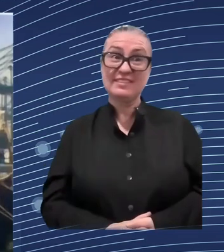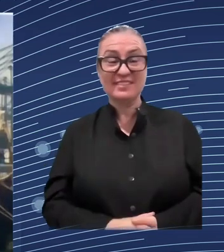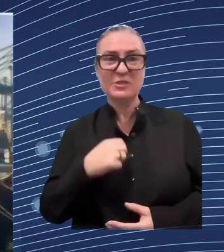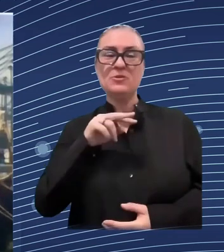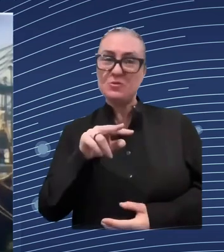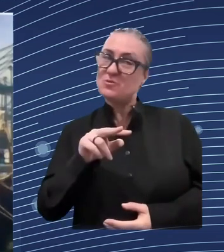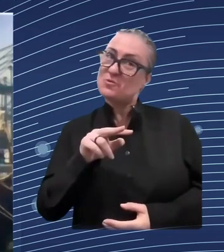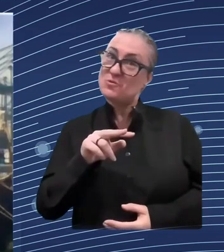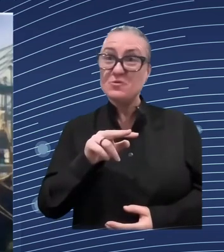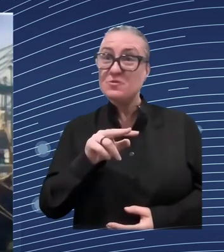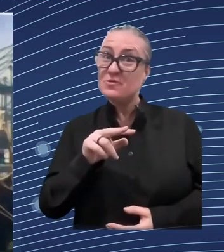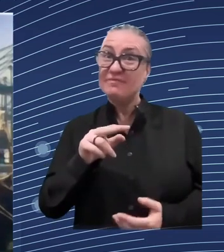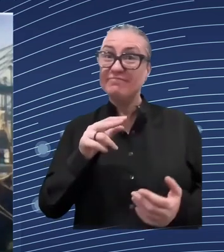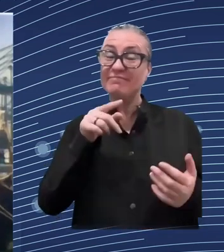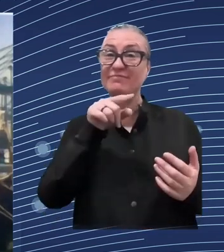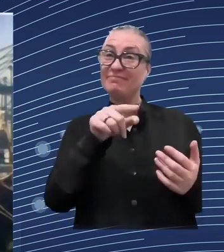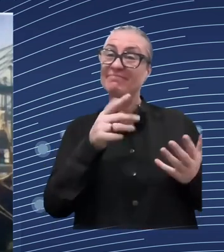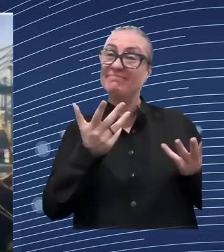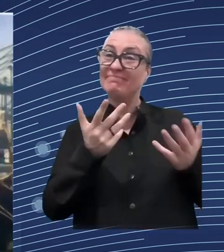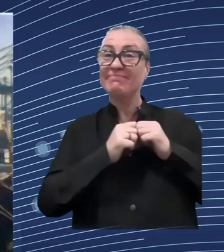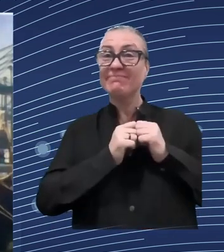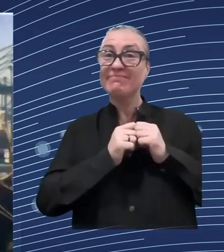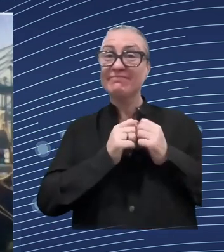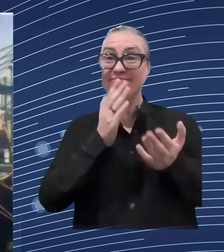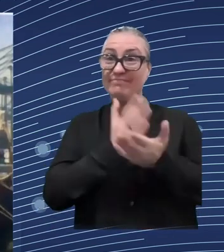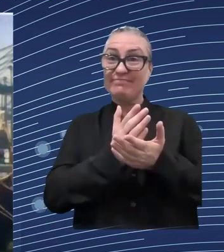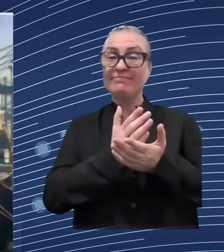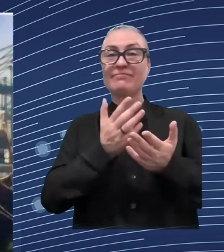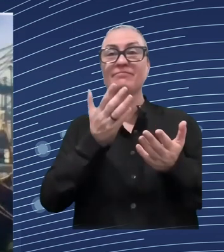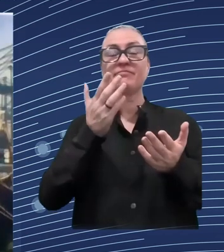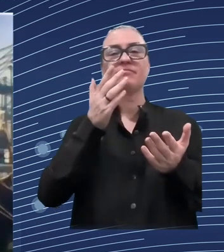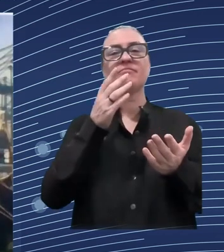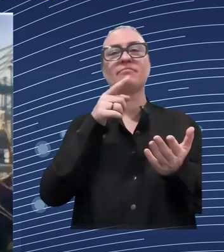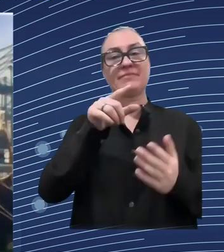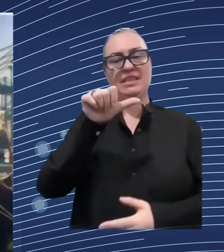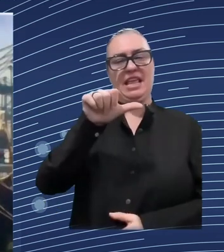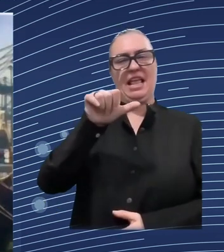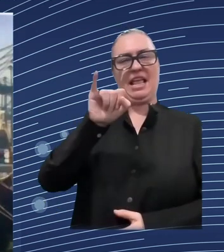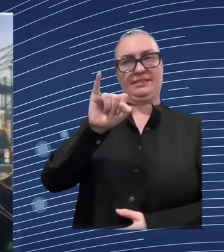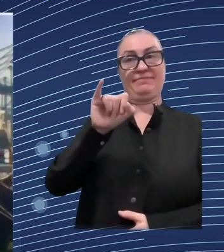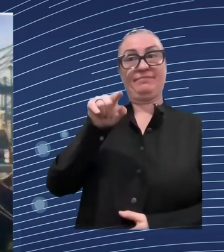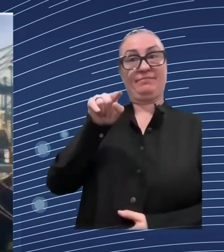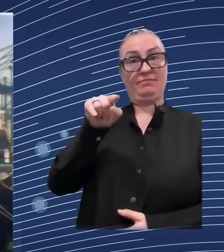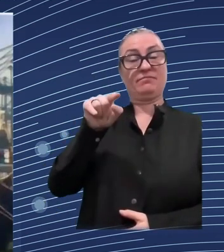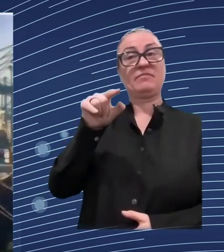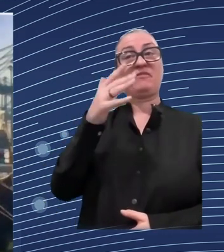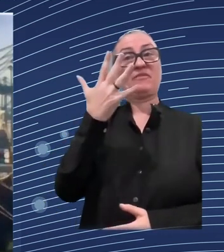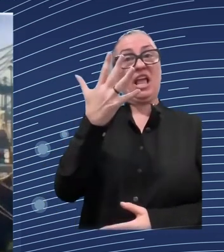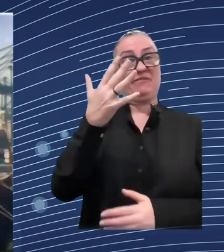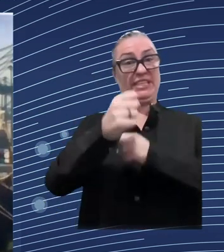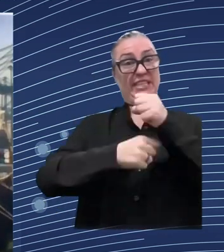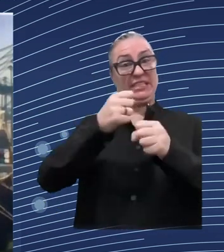person in the community who said that five years from now there will be no software engineers left and when you think about this indeed that's extremely